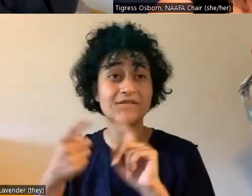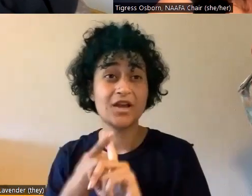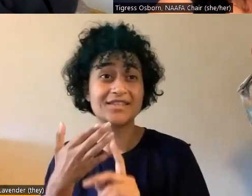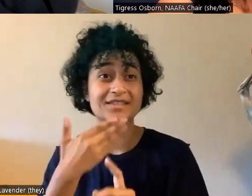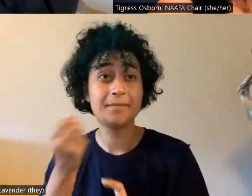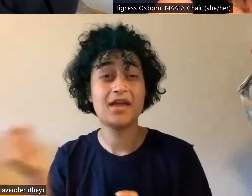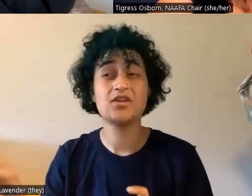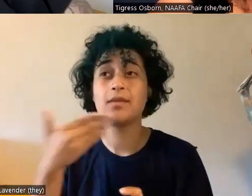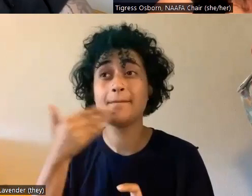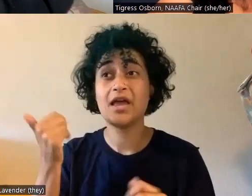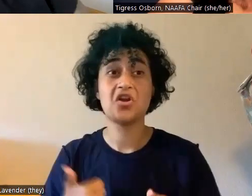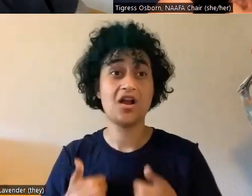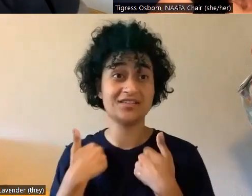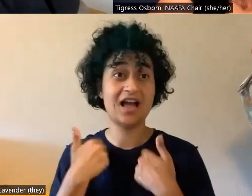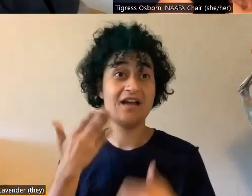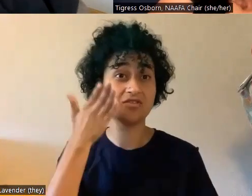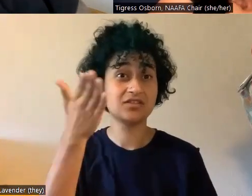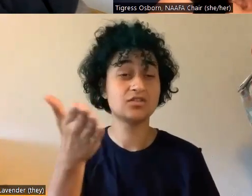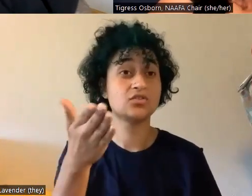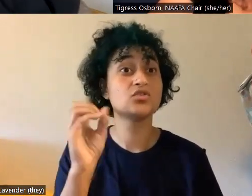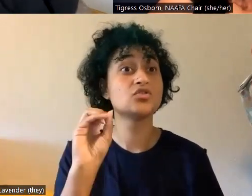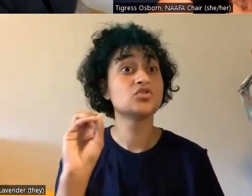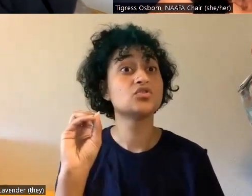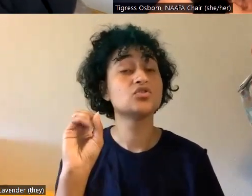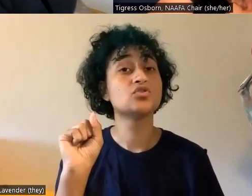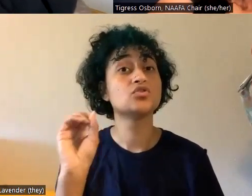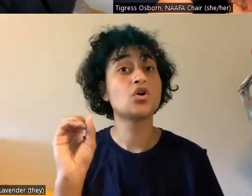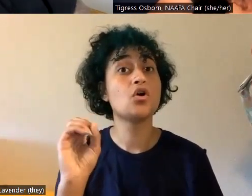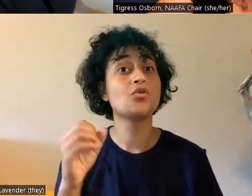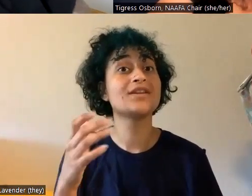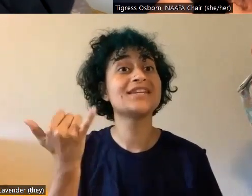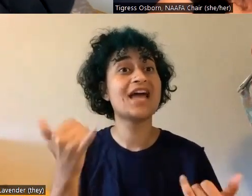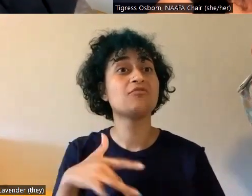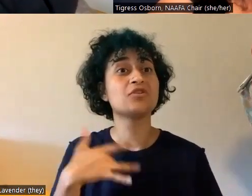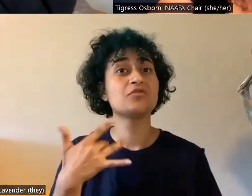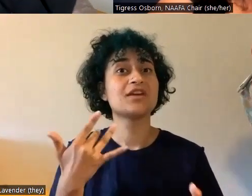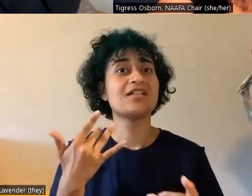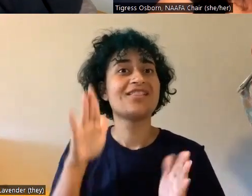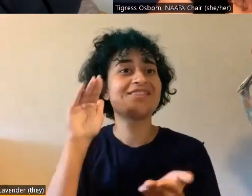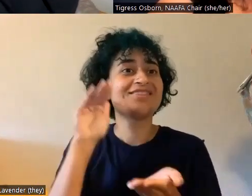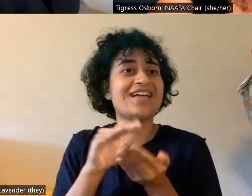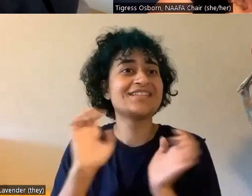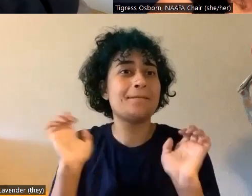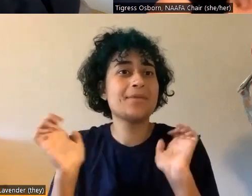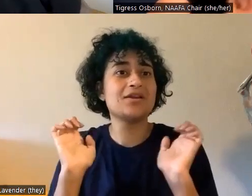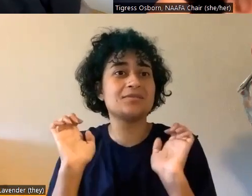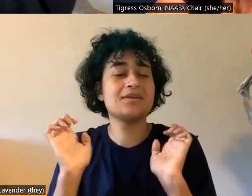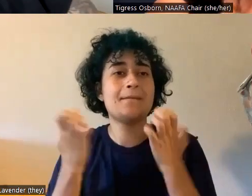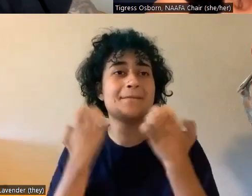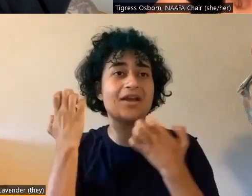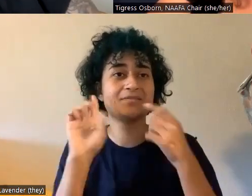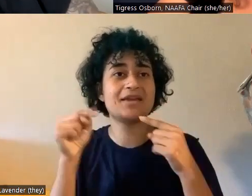if there's even one ounce of you that feels less shame about talking about poop or talking about your butthole or something like,